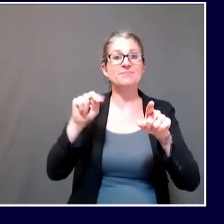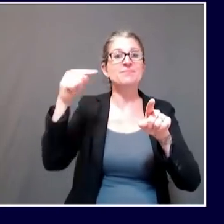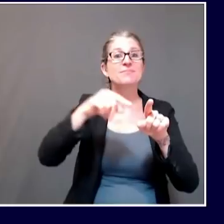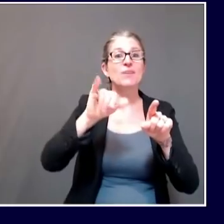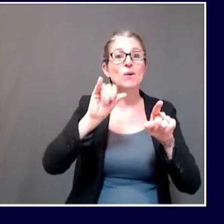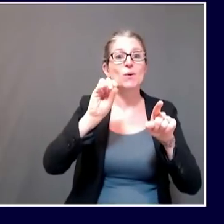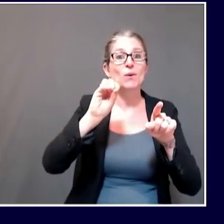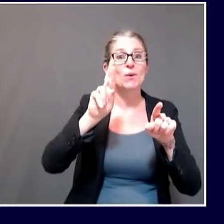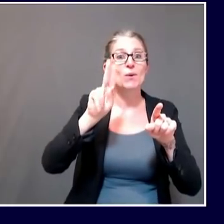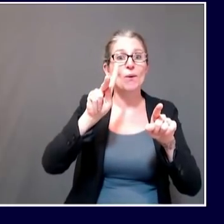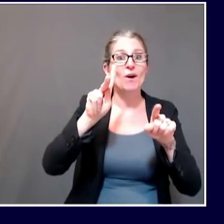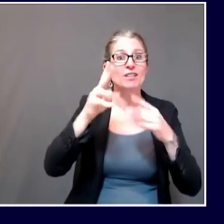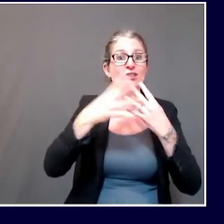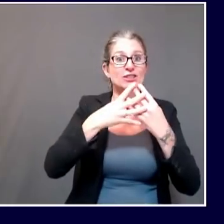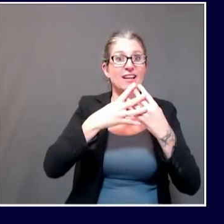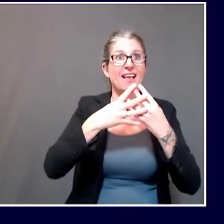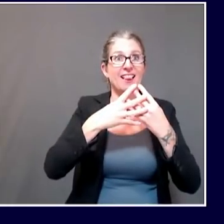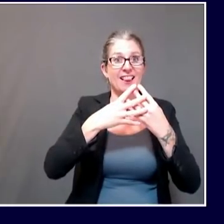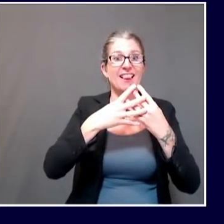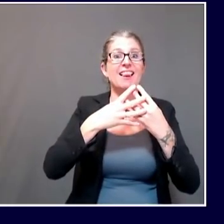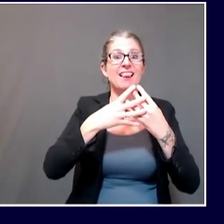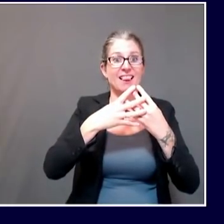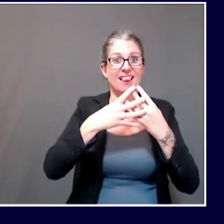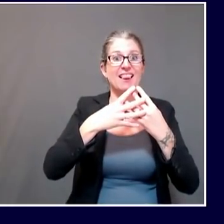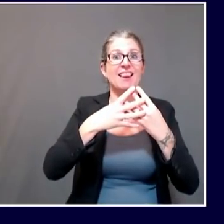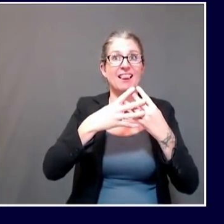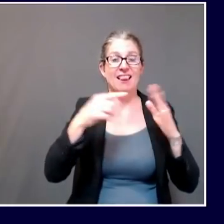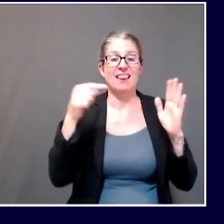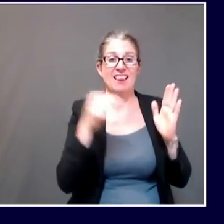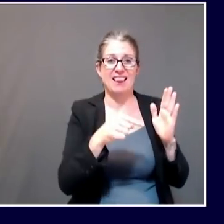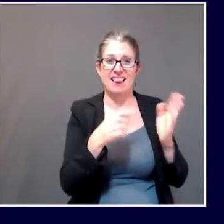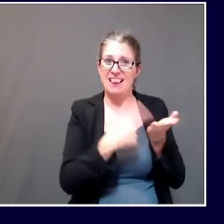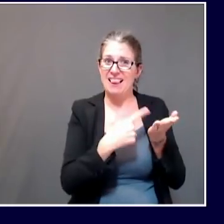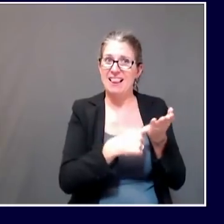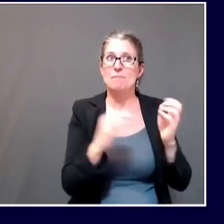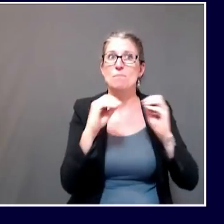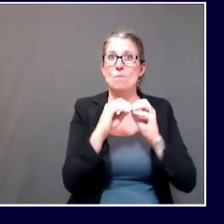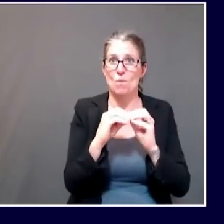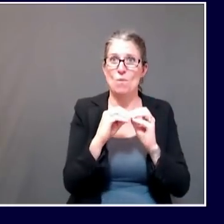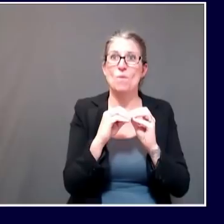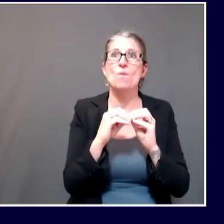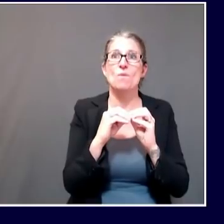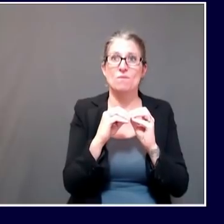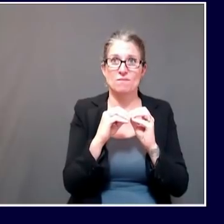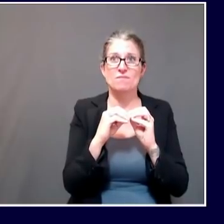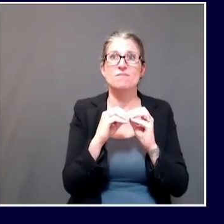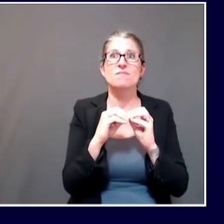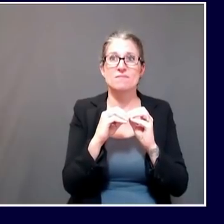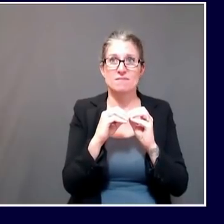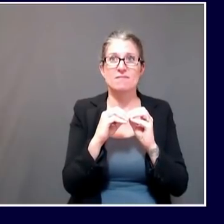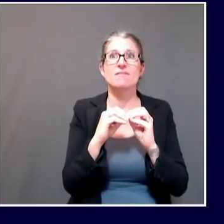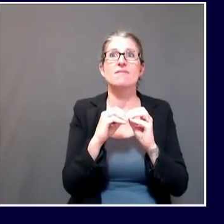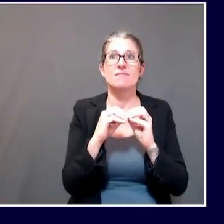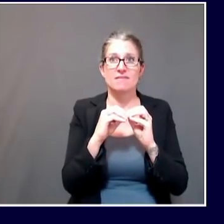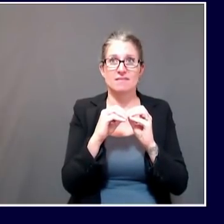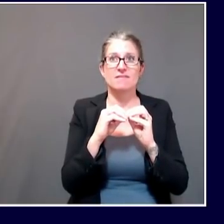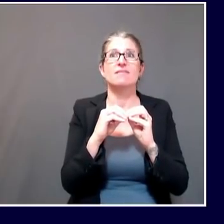already, but just to be clear with the introduction of COVID-19 to the jail, A,